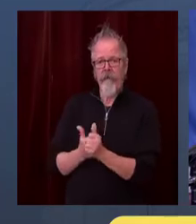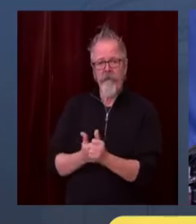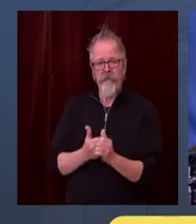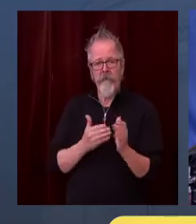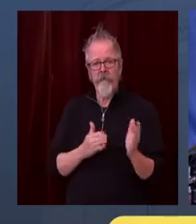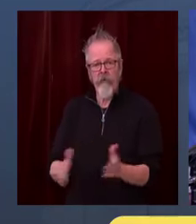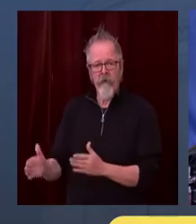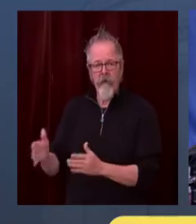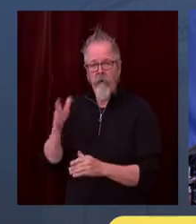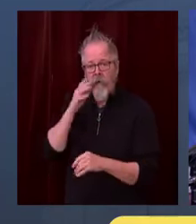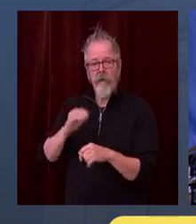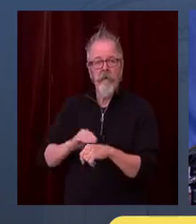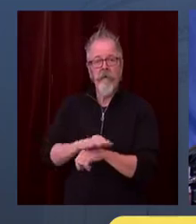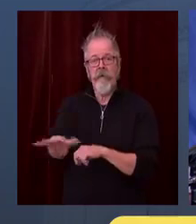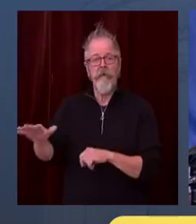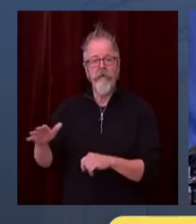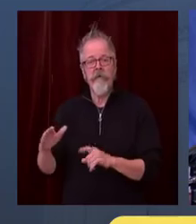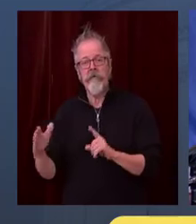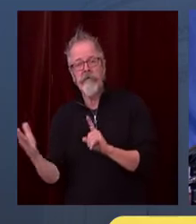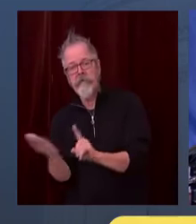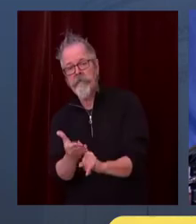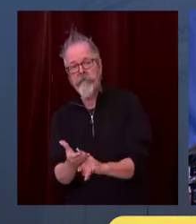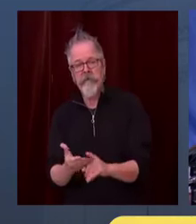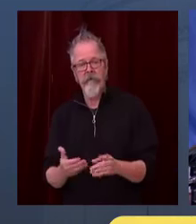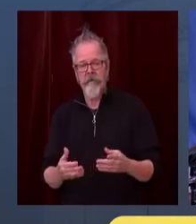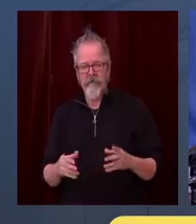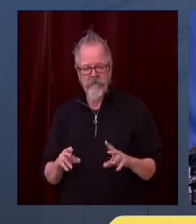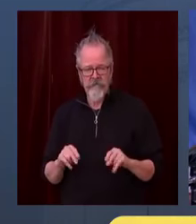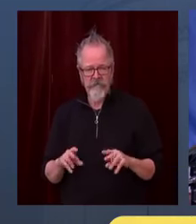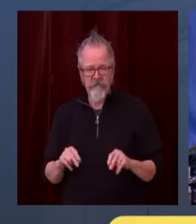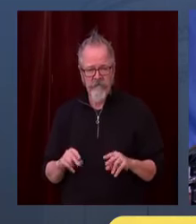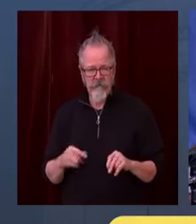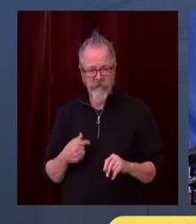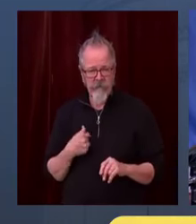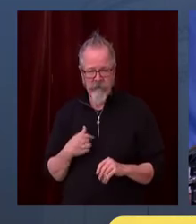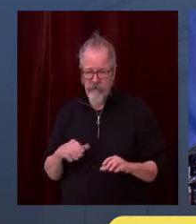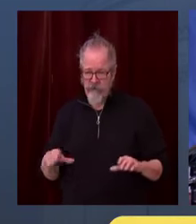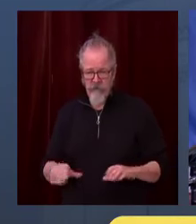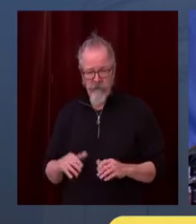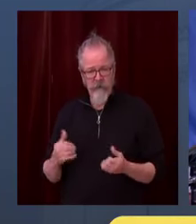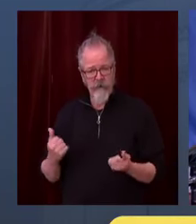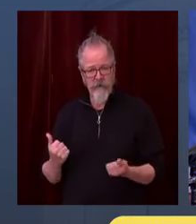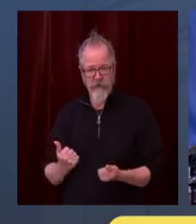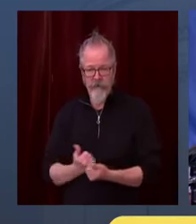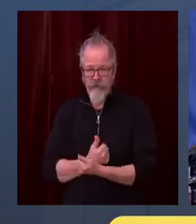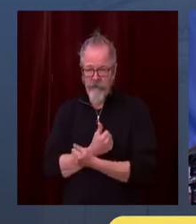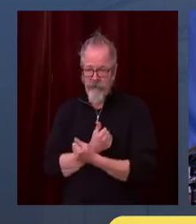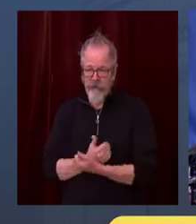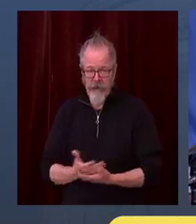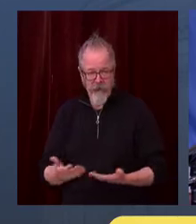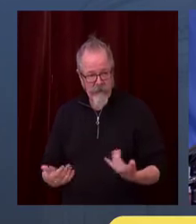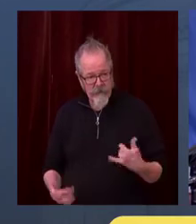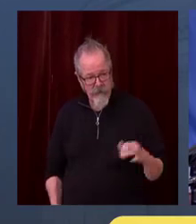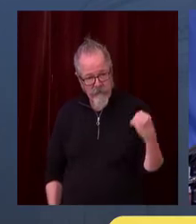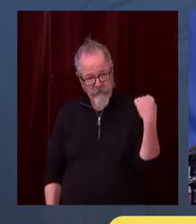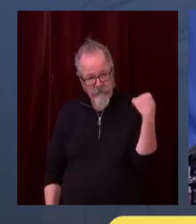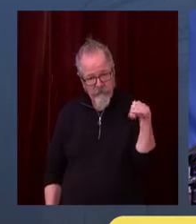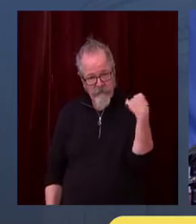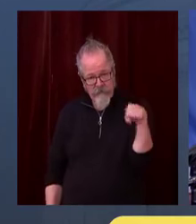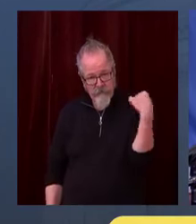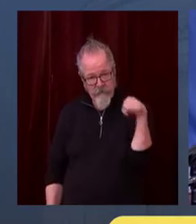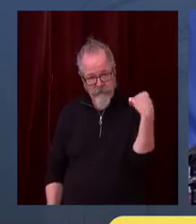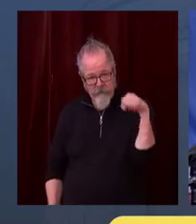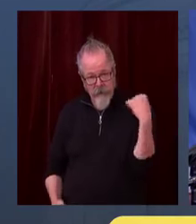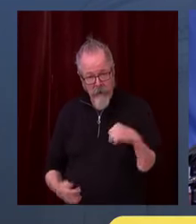convince people what I want to convince them. I can do everything I can do. And what we're doing is sharing science with them. We are encouraging